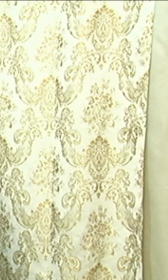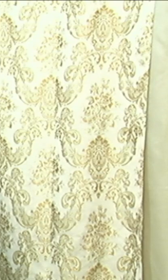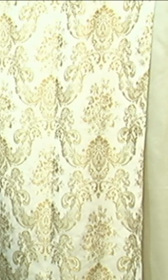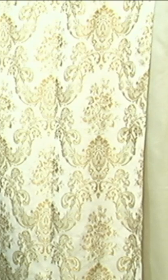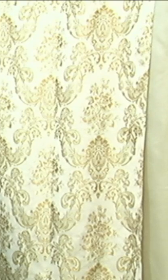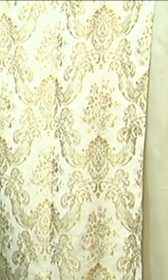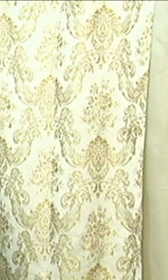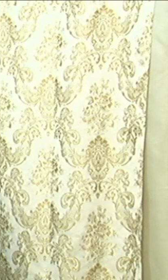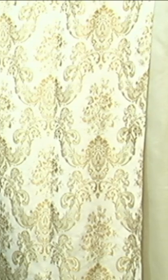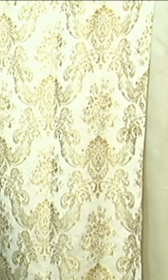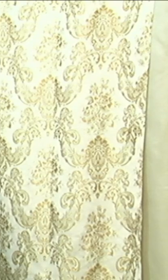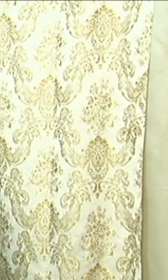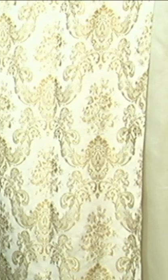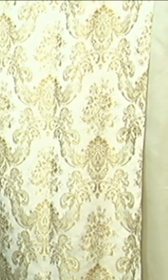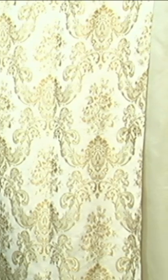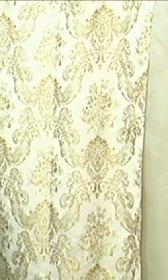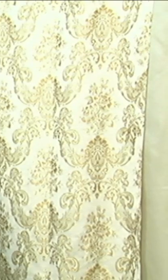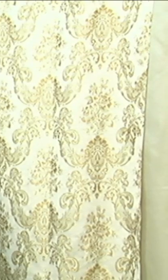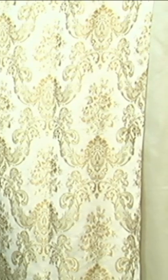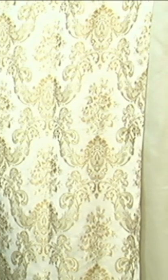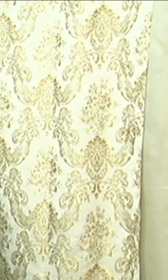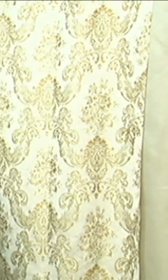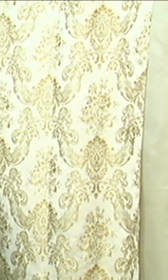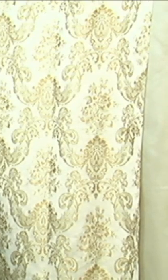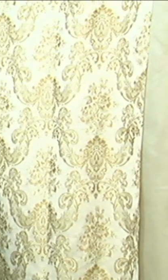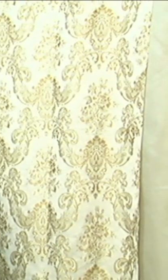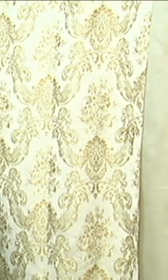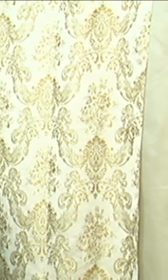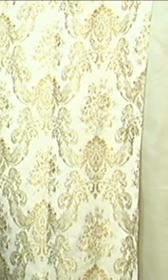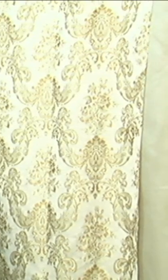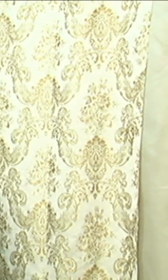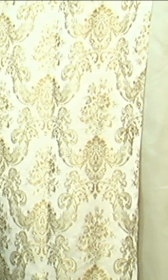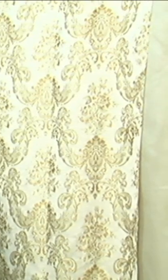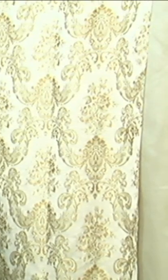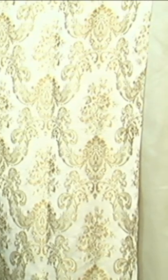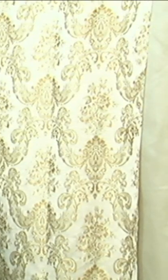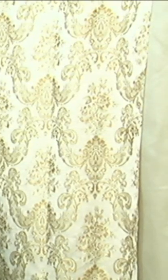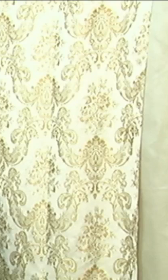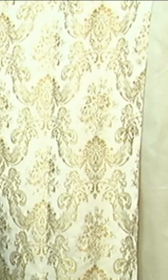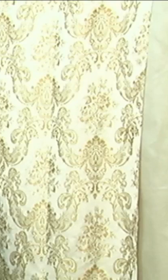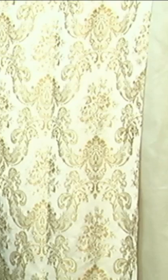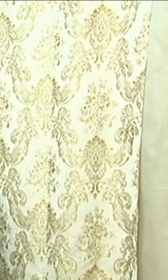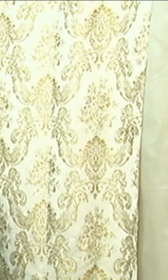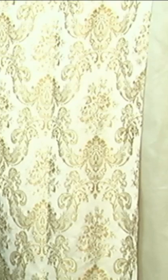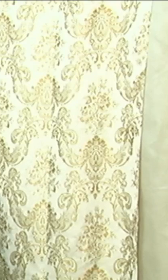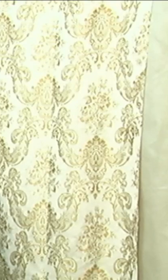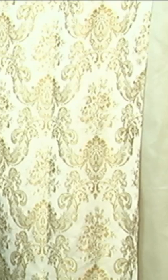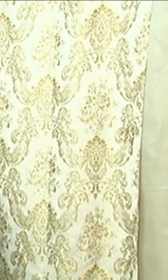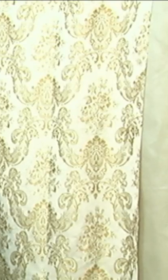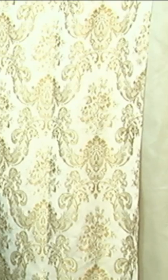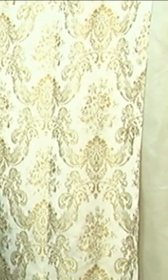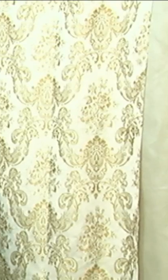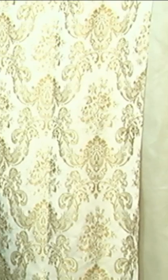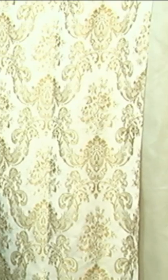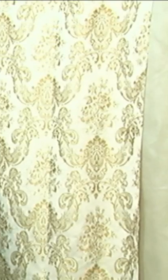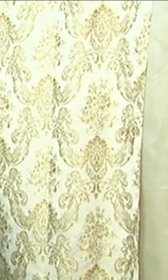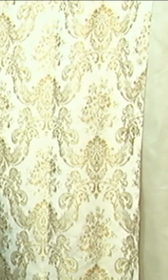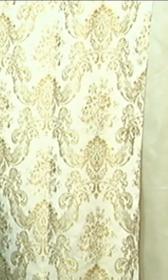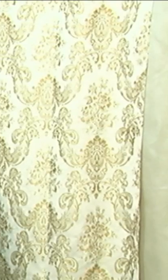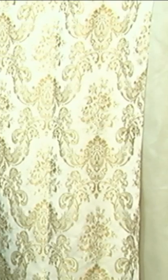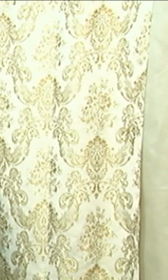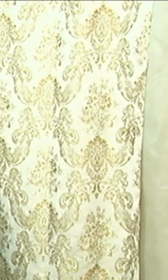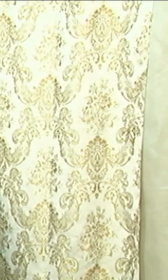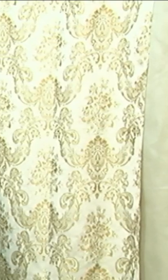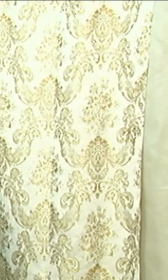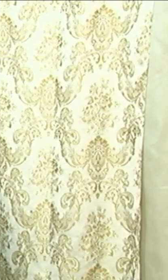downs. And as we survey, you and look at the book and see the life of Abraham, we see that he had